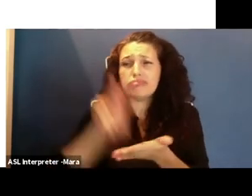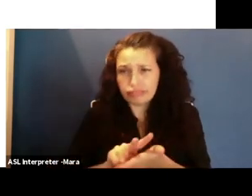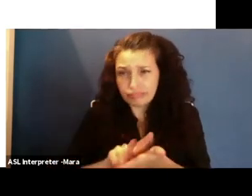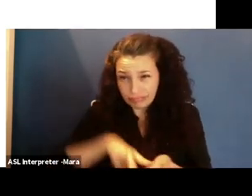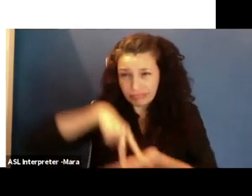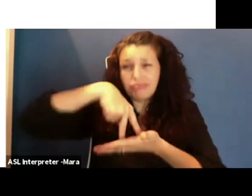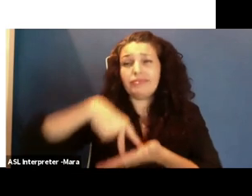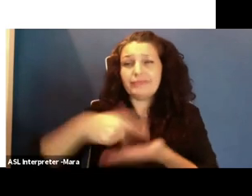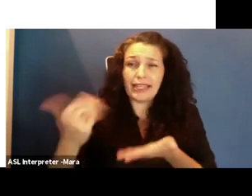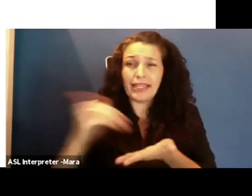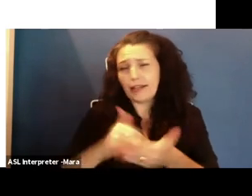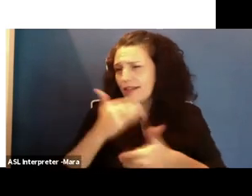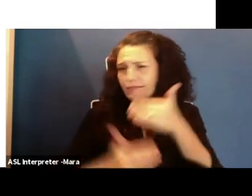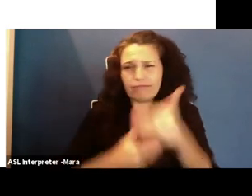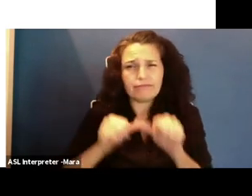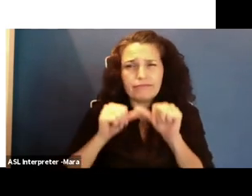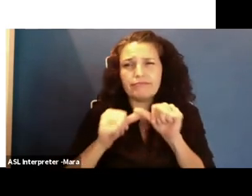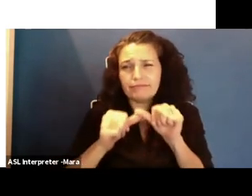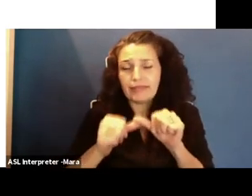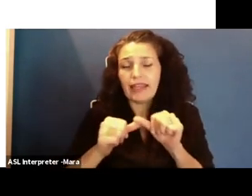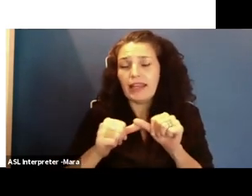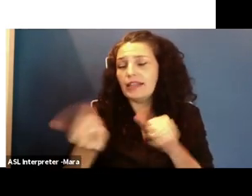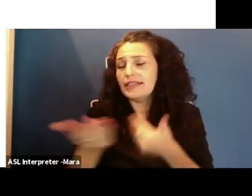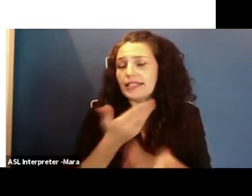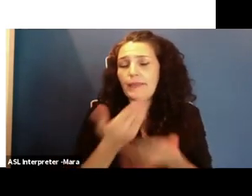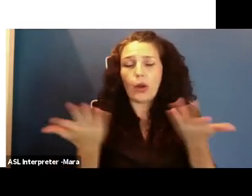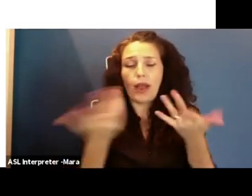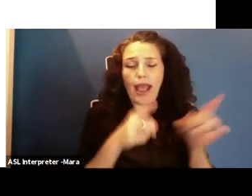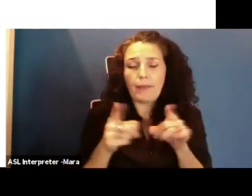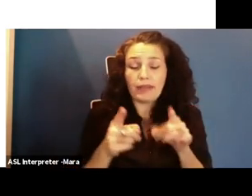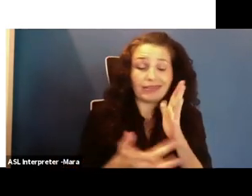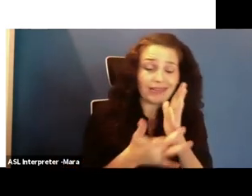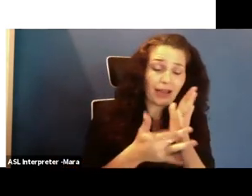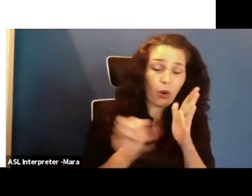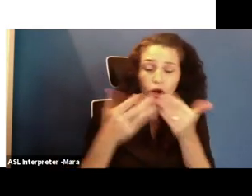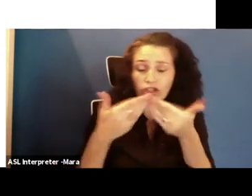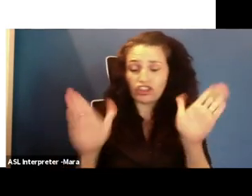successful, not only in tech, but in life, because the road can get challenging.